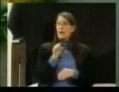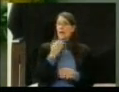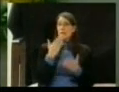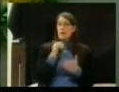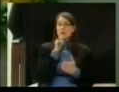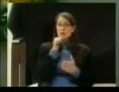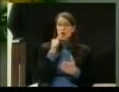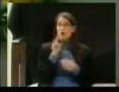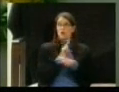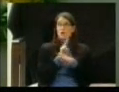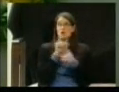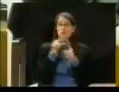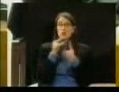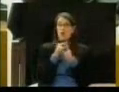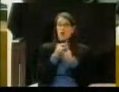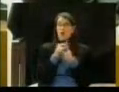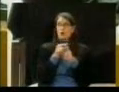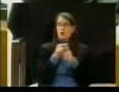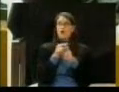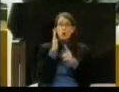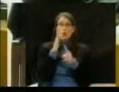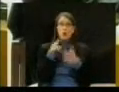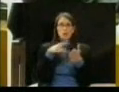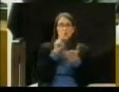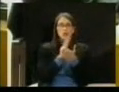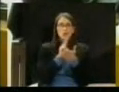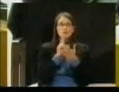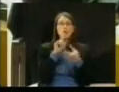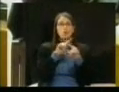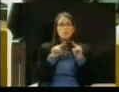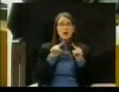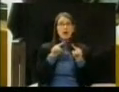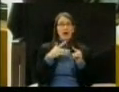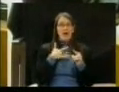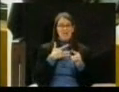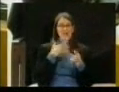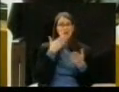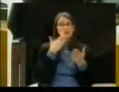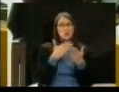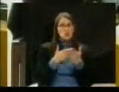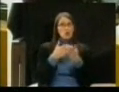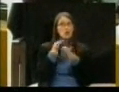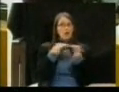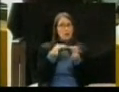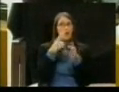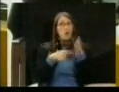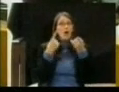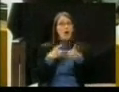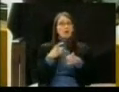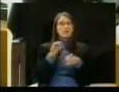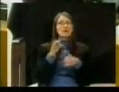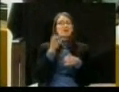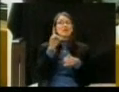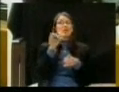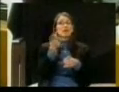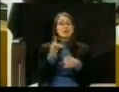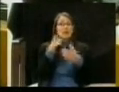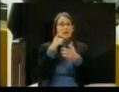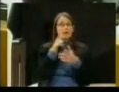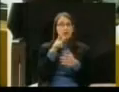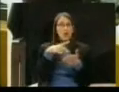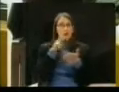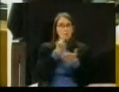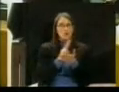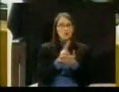good outline of what would happen if we were to lose. And that was a rather daunting prospect. Are we likely to lose, in your opinion, at this point?